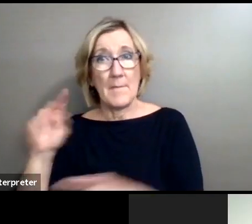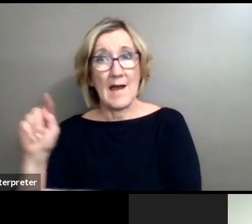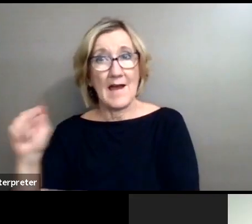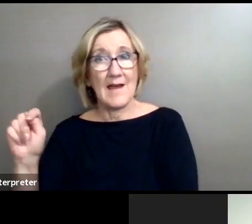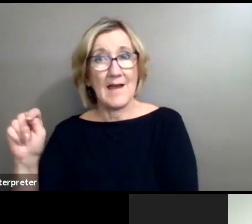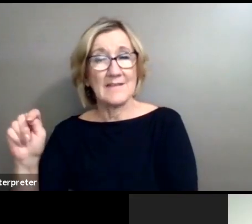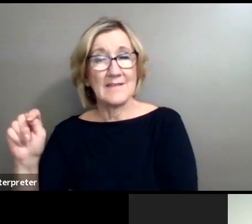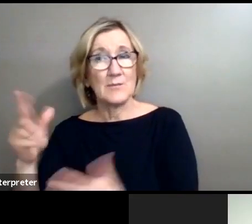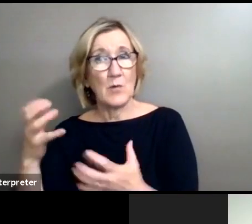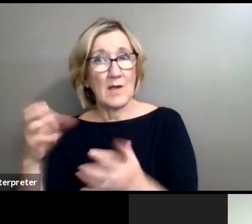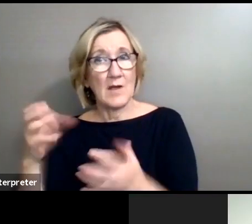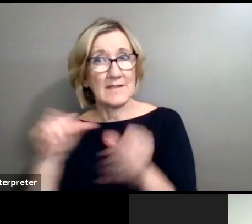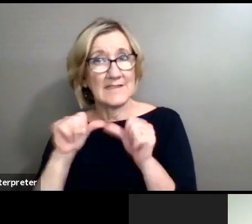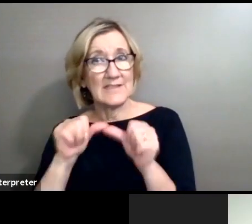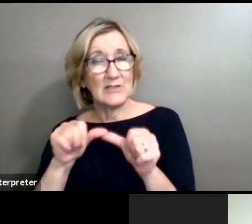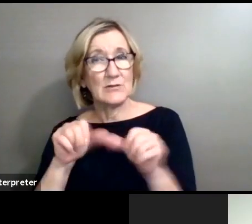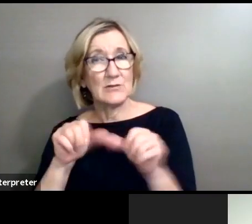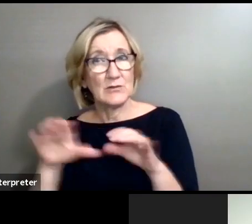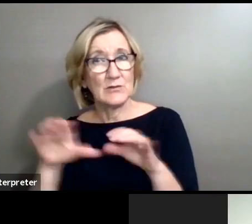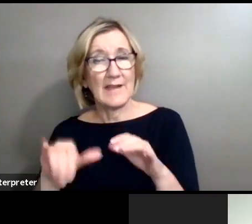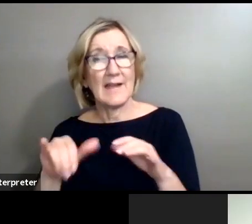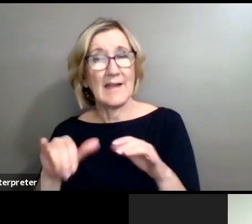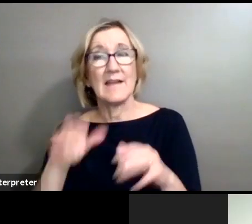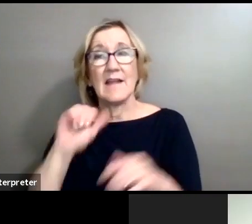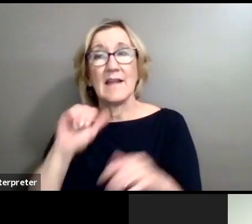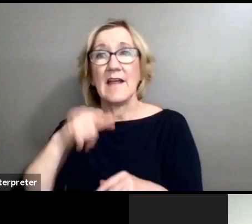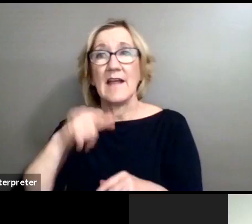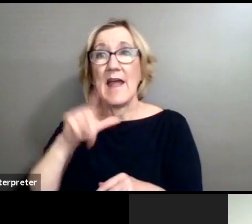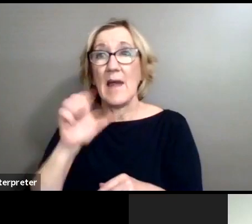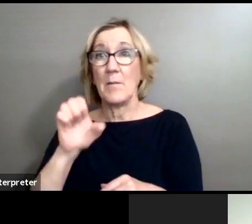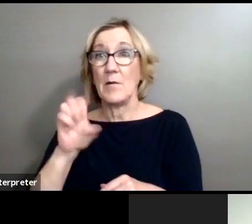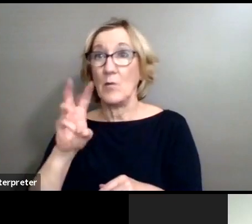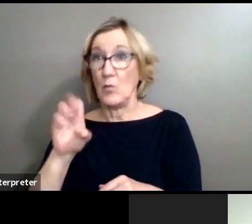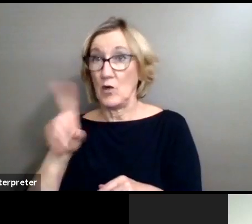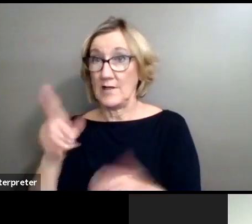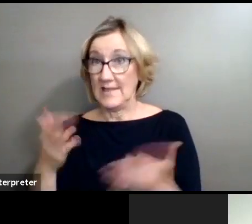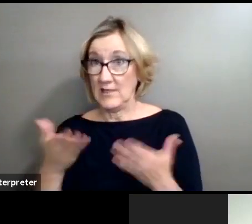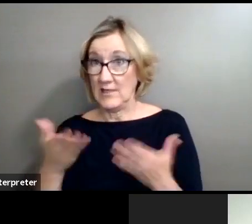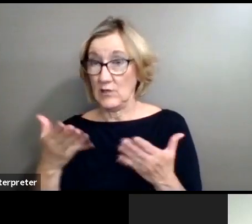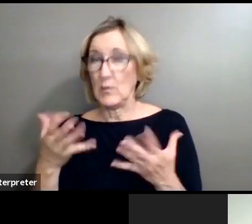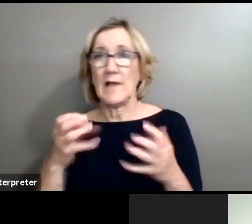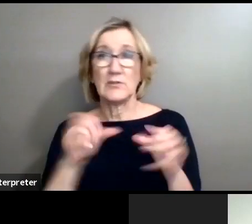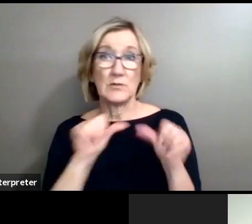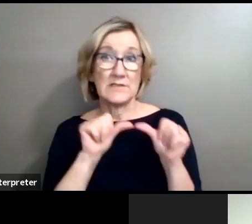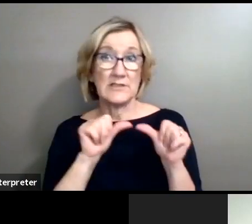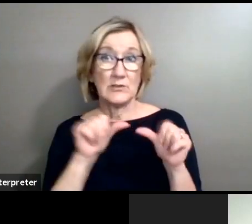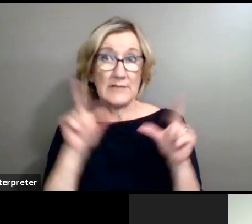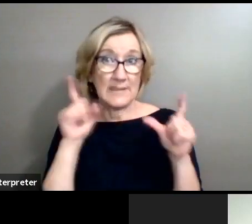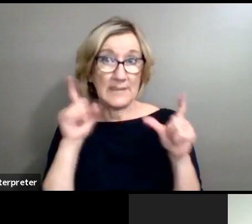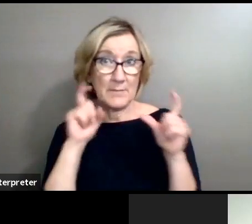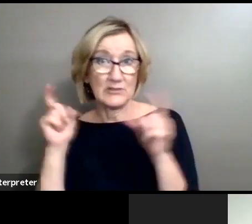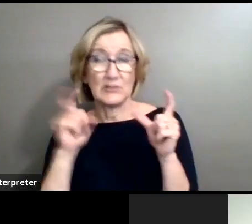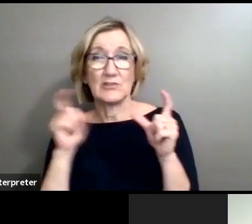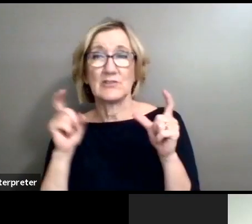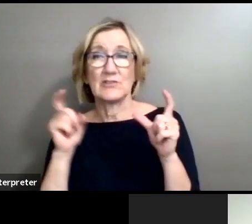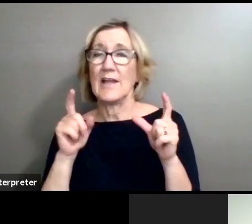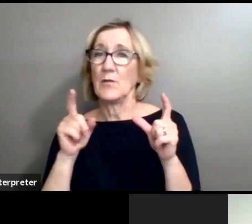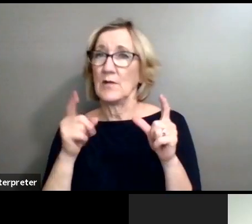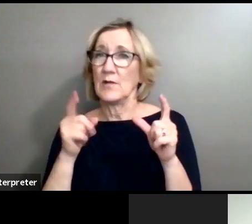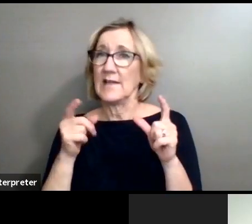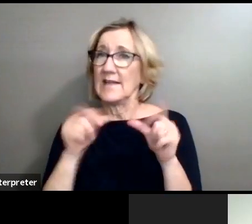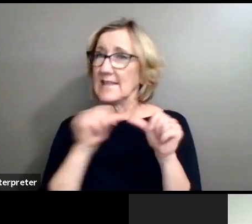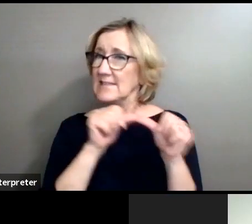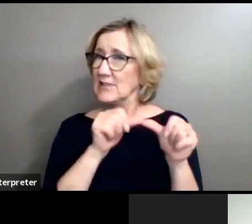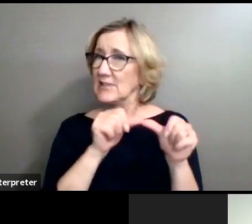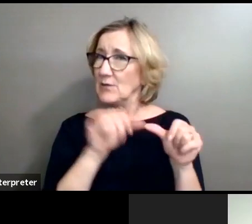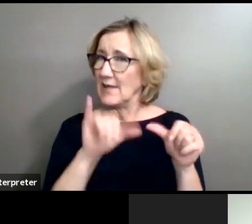And we at Apple would love to be able to take the pictures that were taken in the past, and even the ones we currently take, and really build on the story that